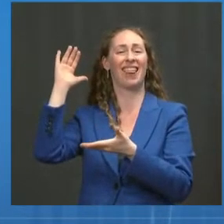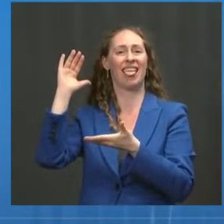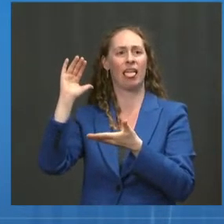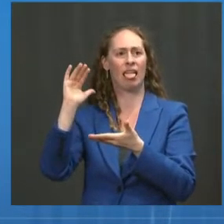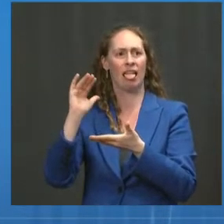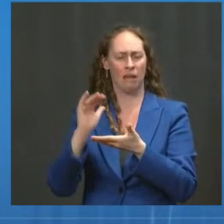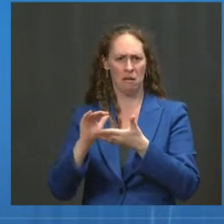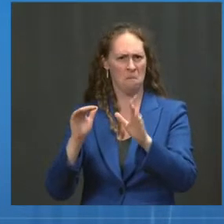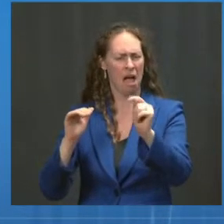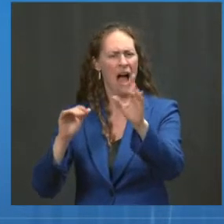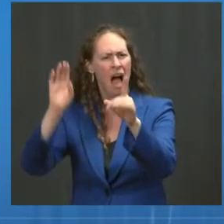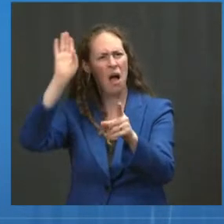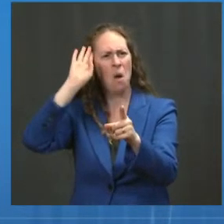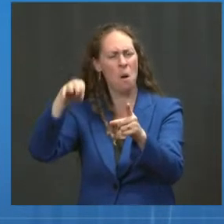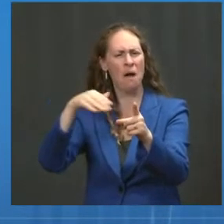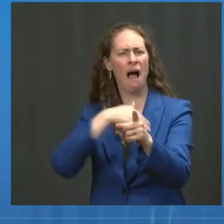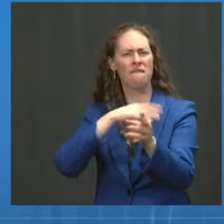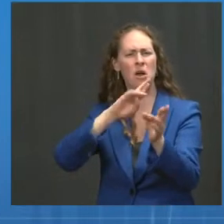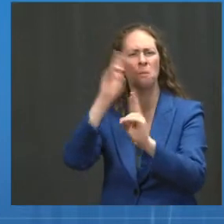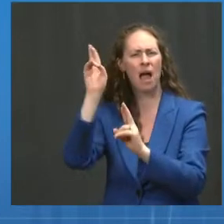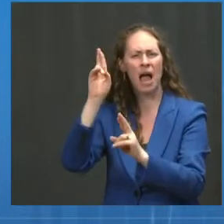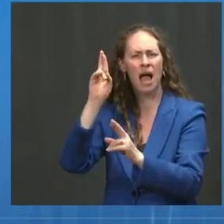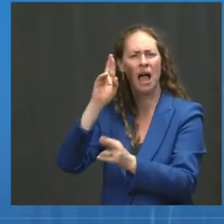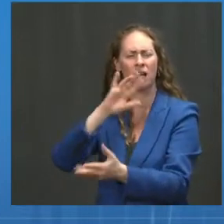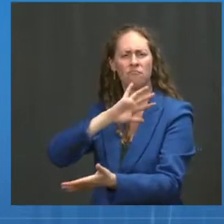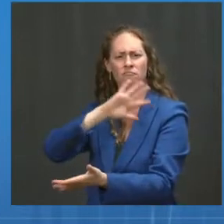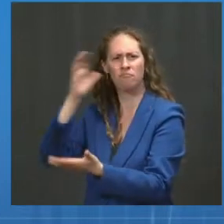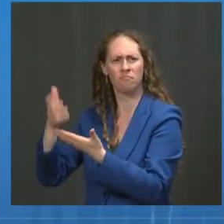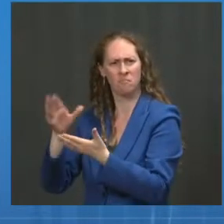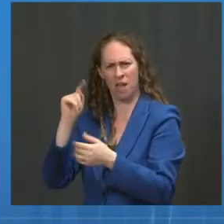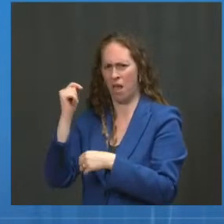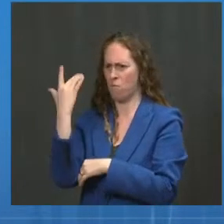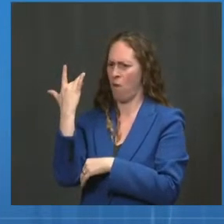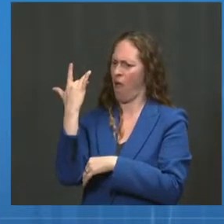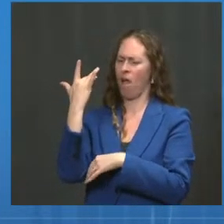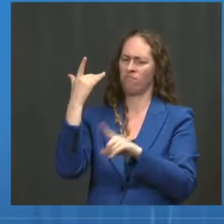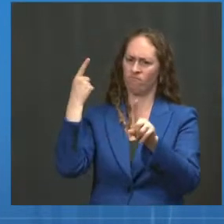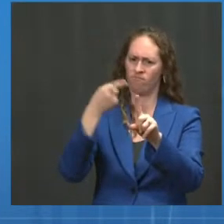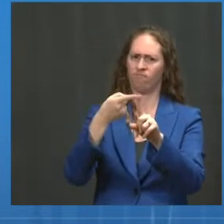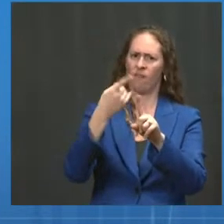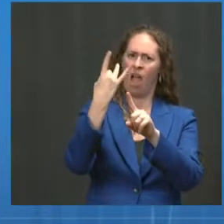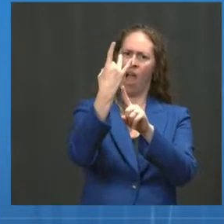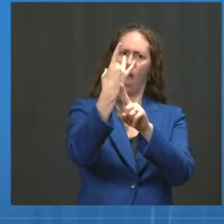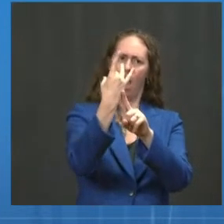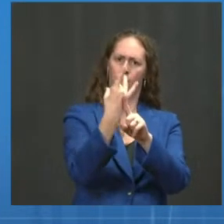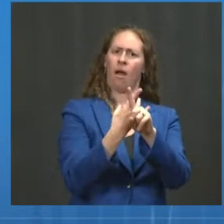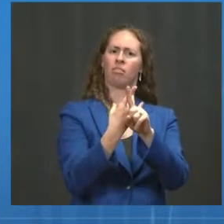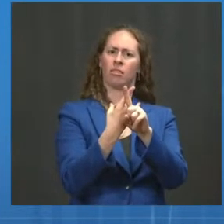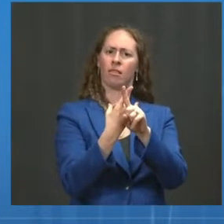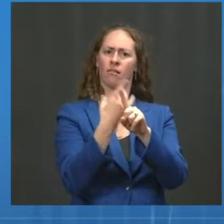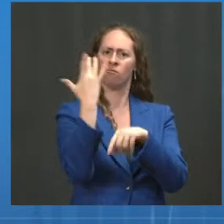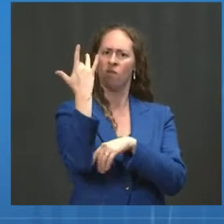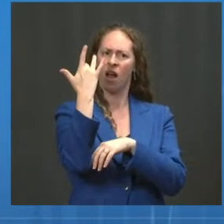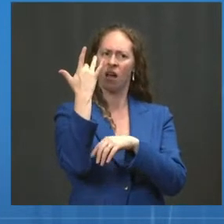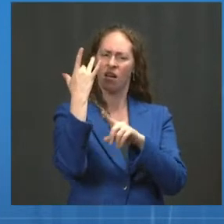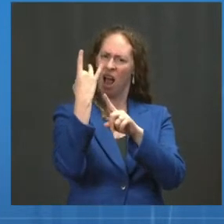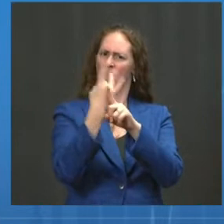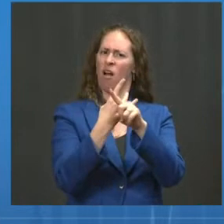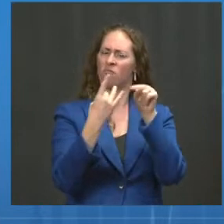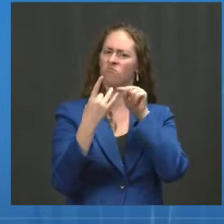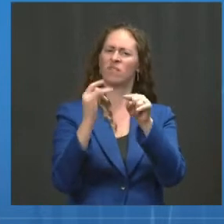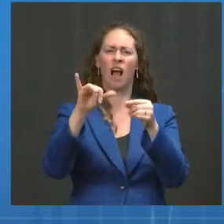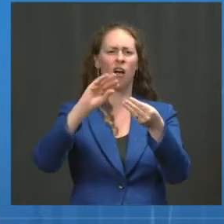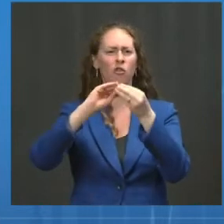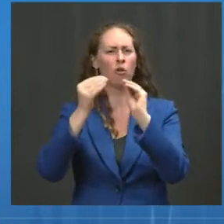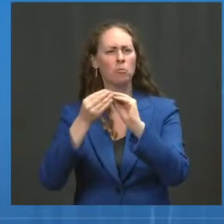the science of how you landed on eight months? Please, thanks. Why don't we start with you, Dr. Murphy, and then Dr. Walensky